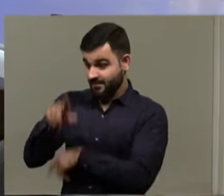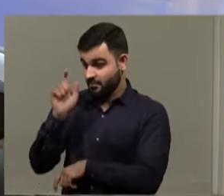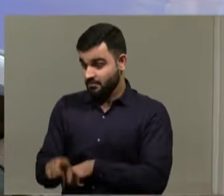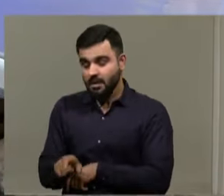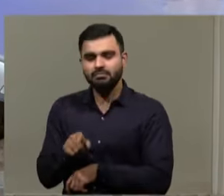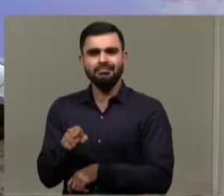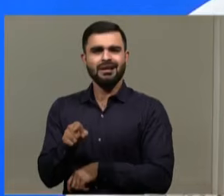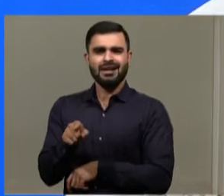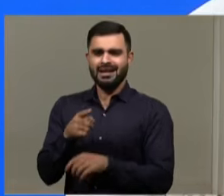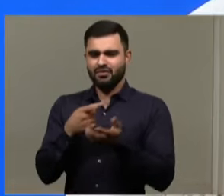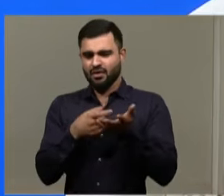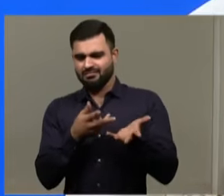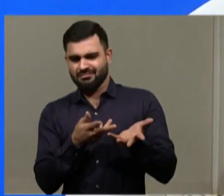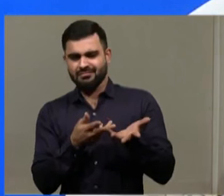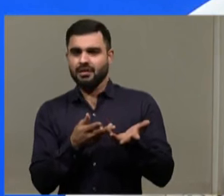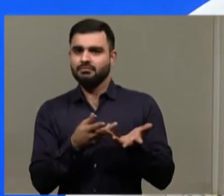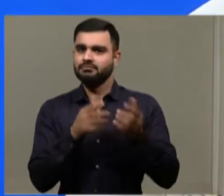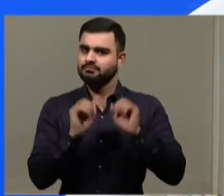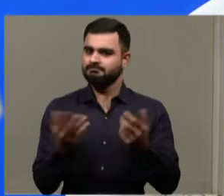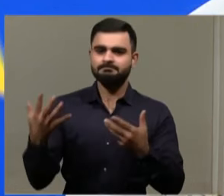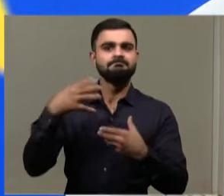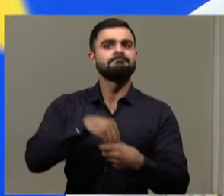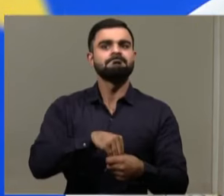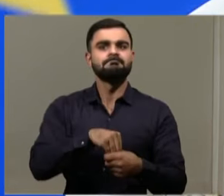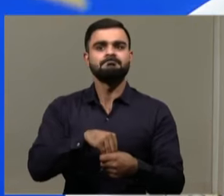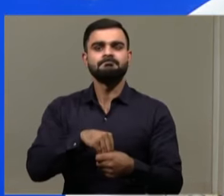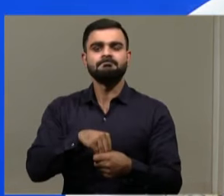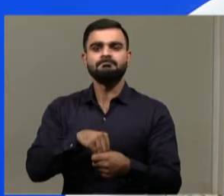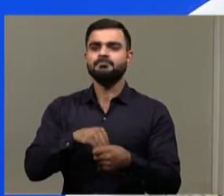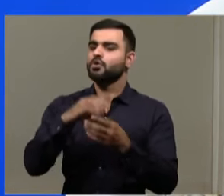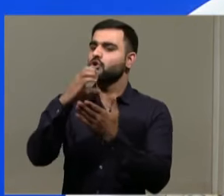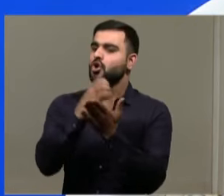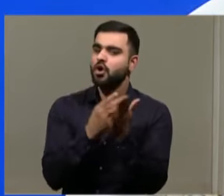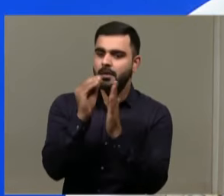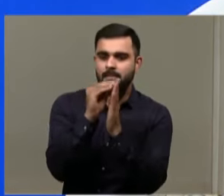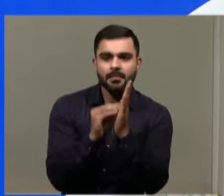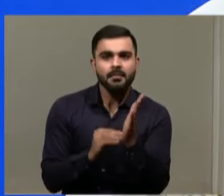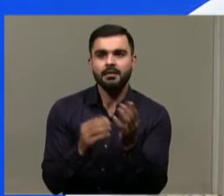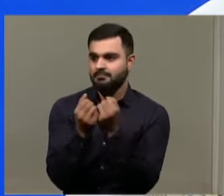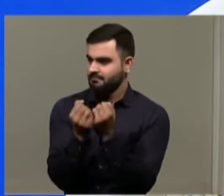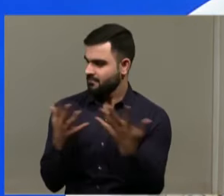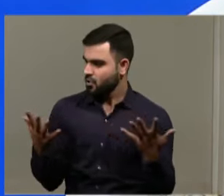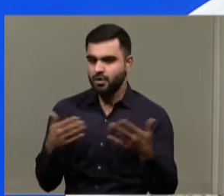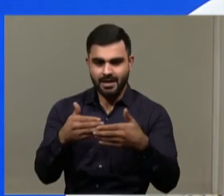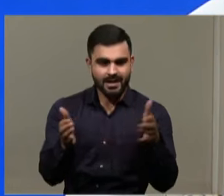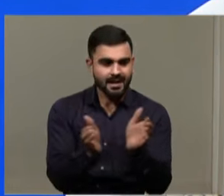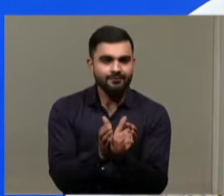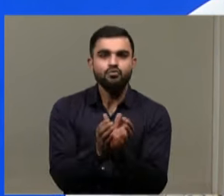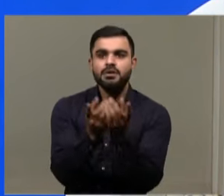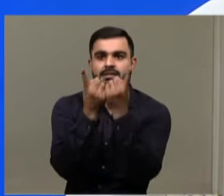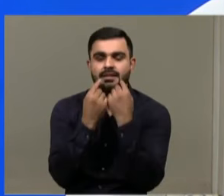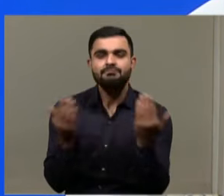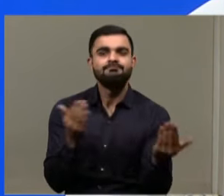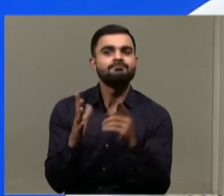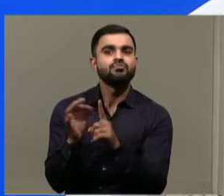be in an empathetic way, then we should be included on our syllabus. There are many community-based services are